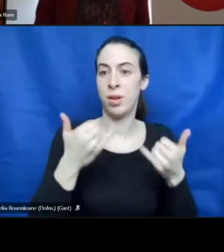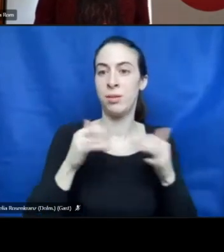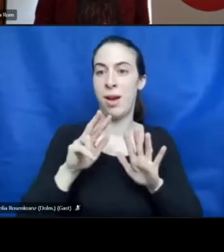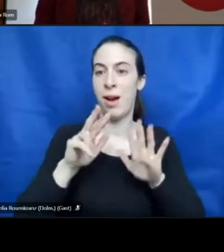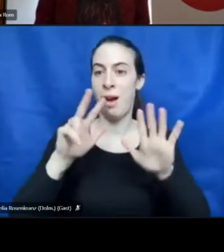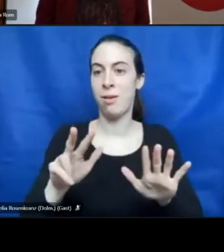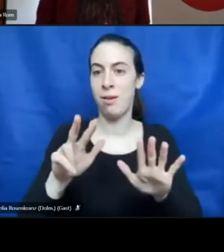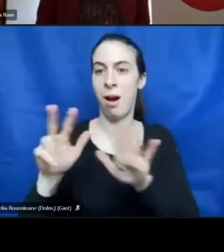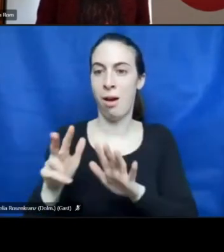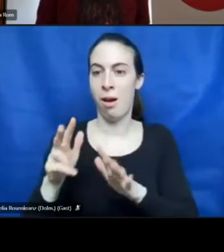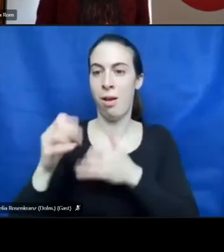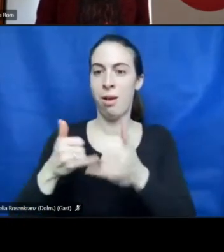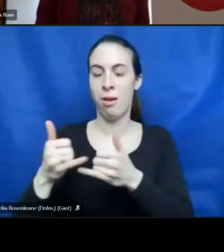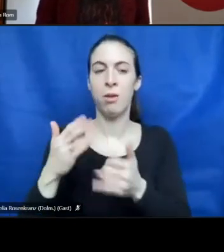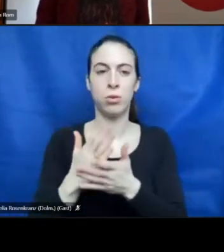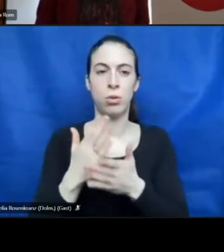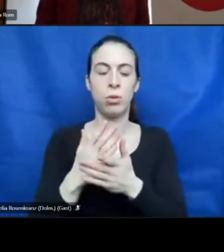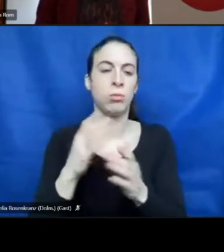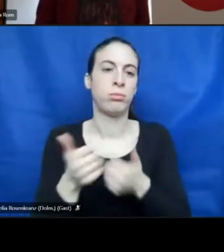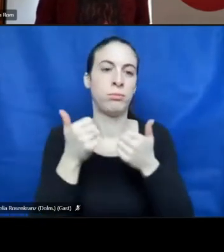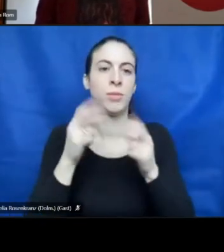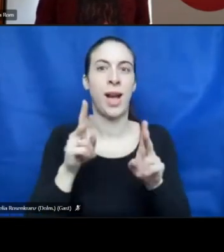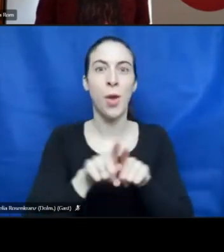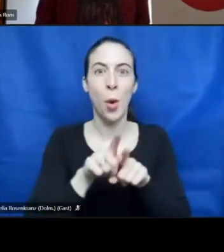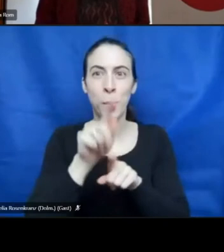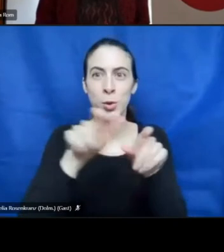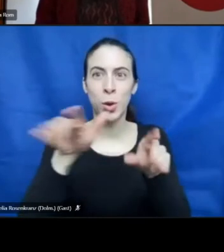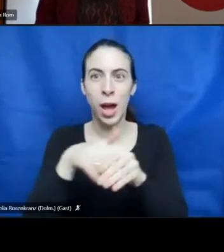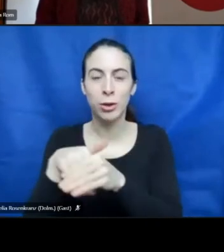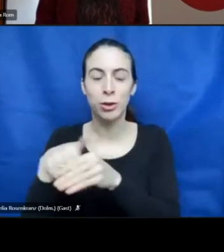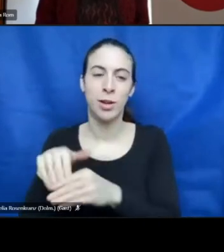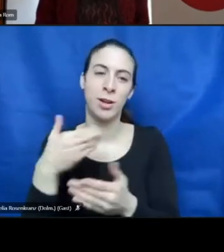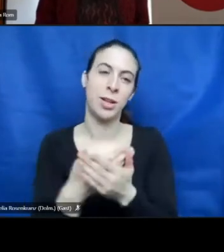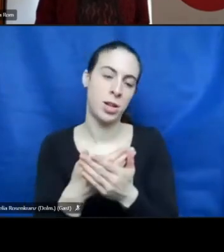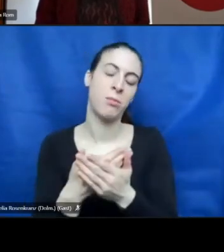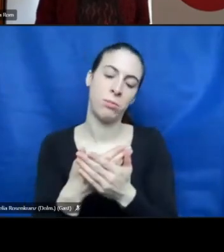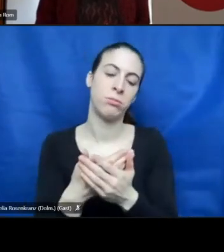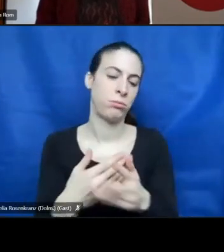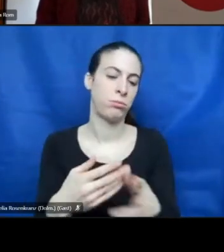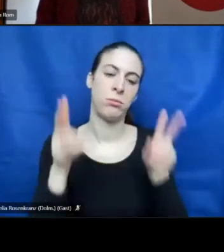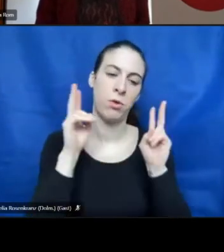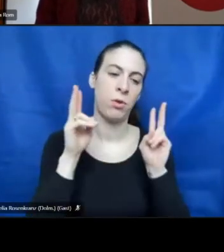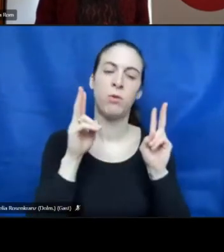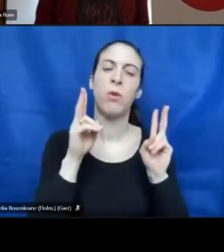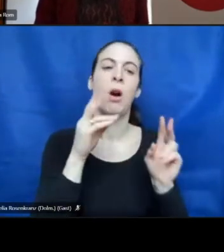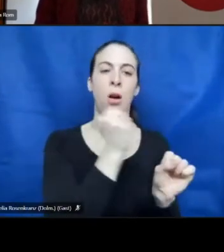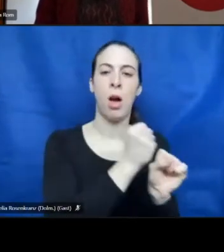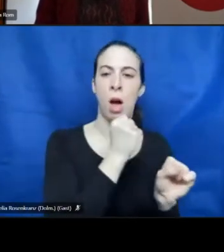we are also able to have employees. So it is definitely work-life balance is okay.